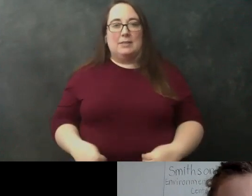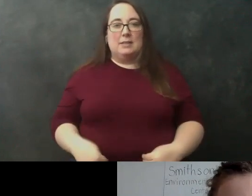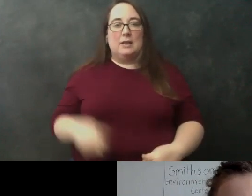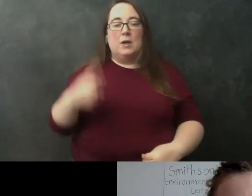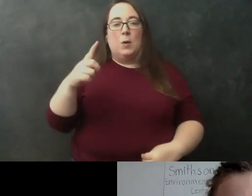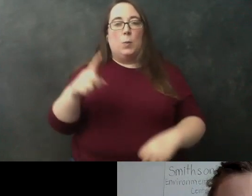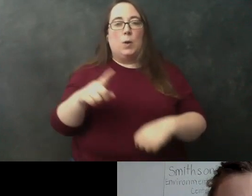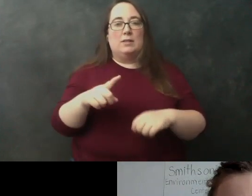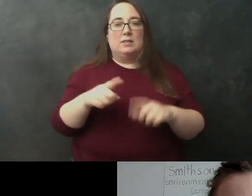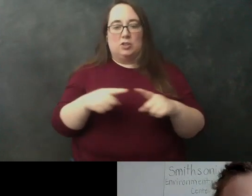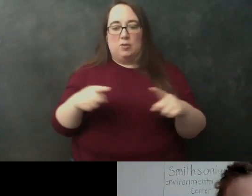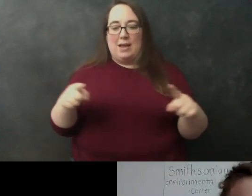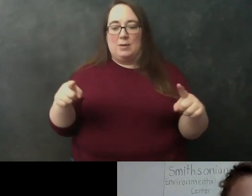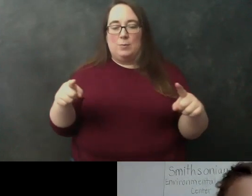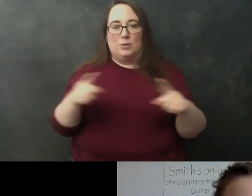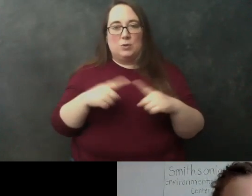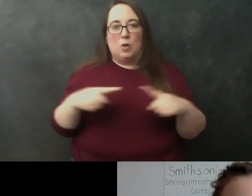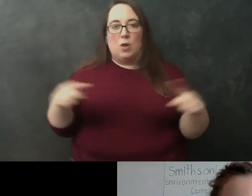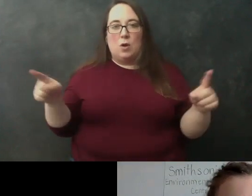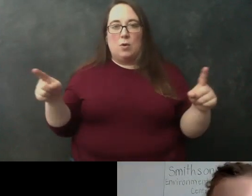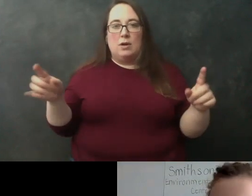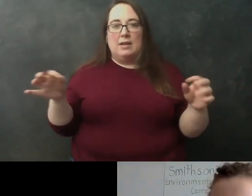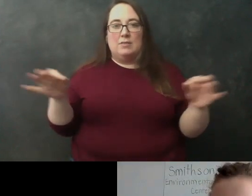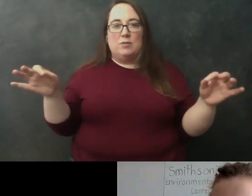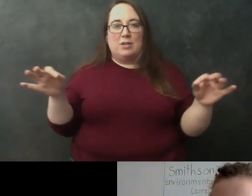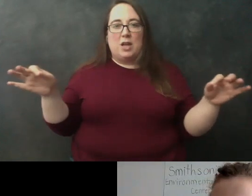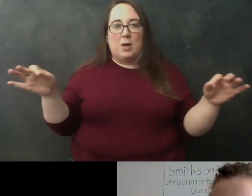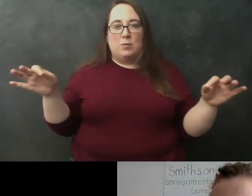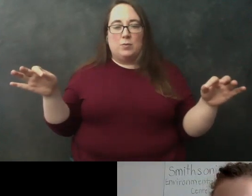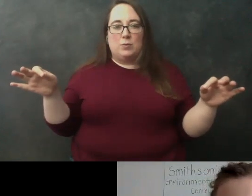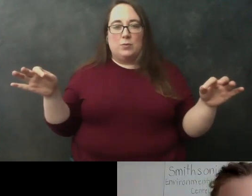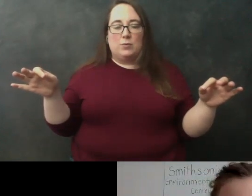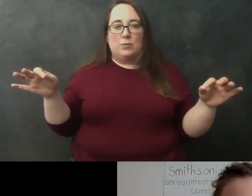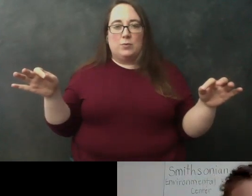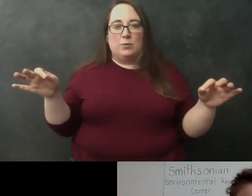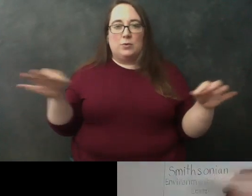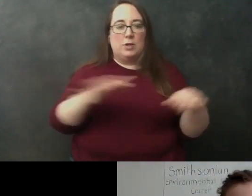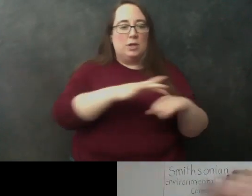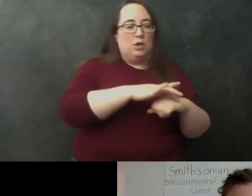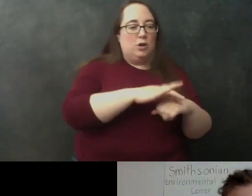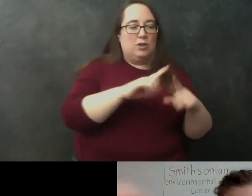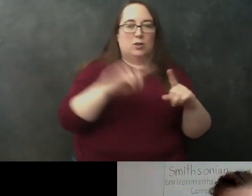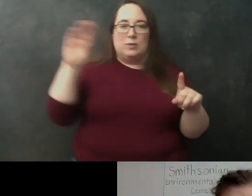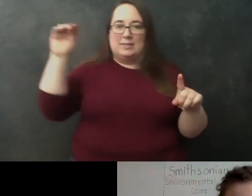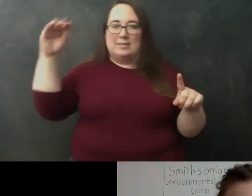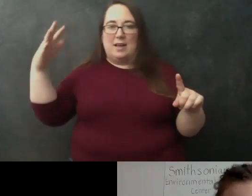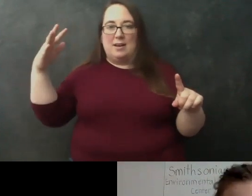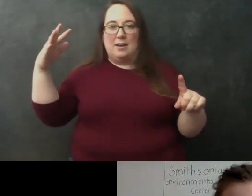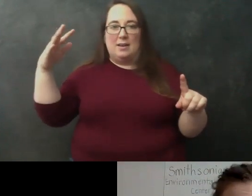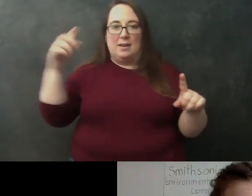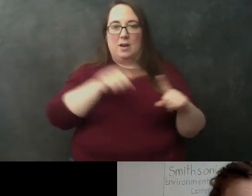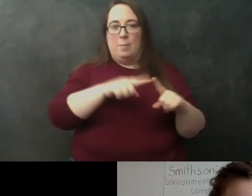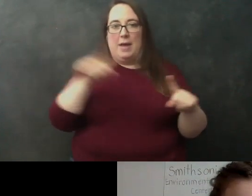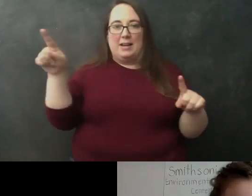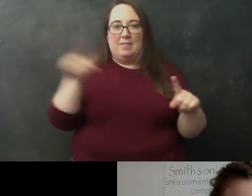our dna was so long that if you stretched it out it could go from the earth to the sun back and forth uh